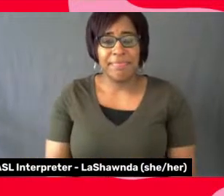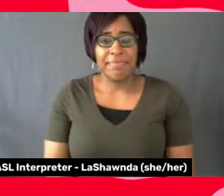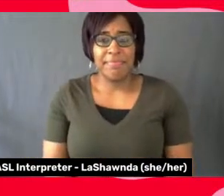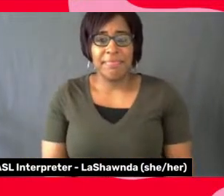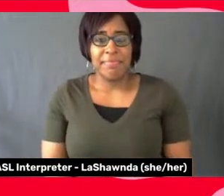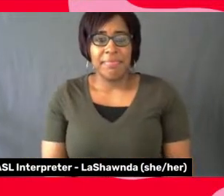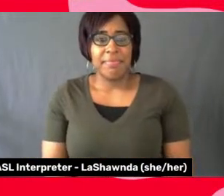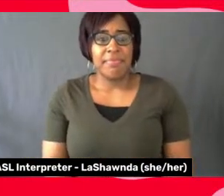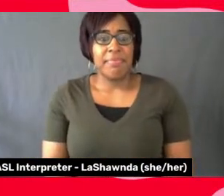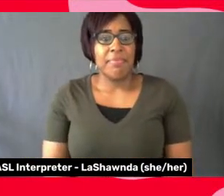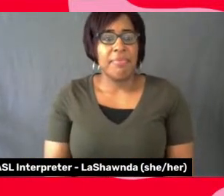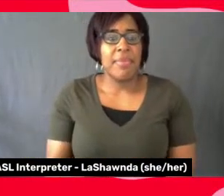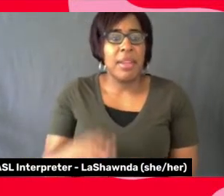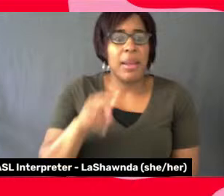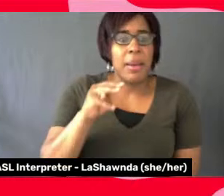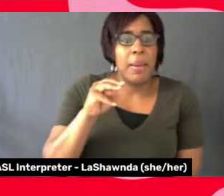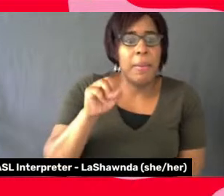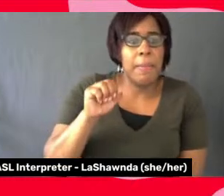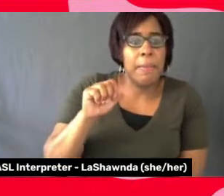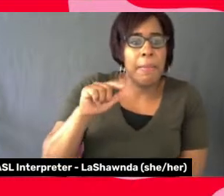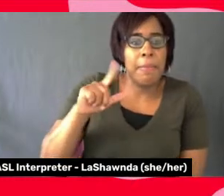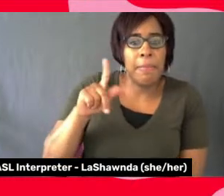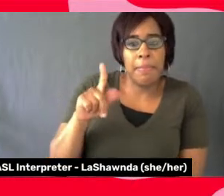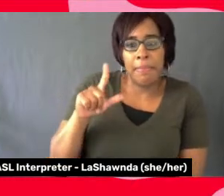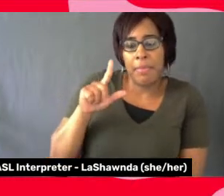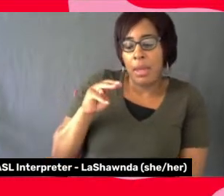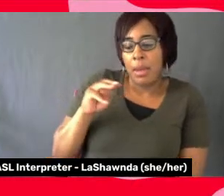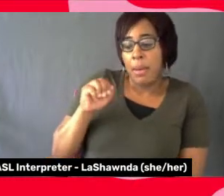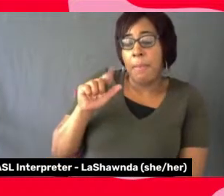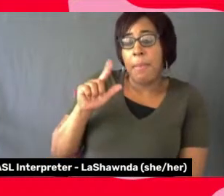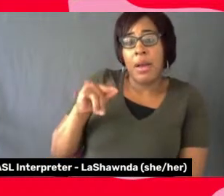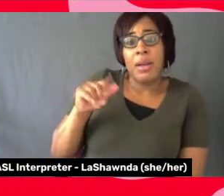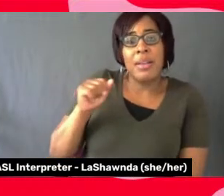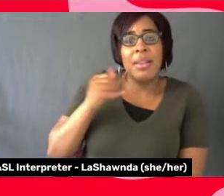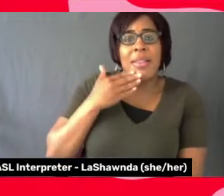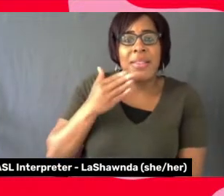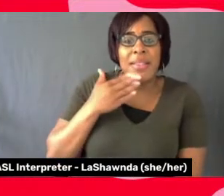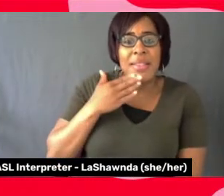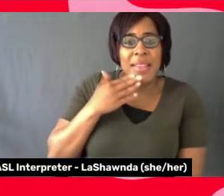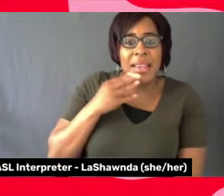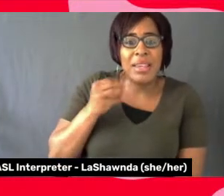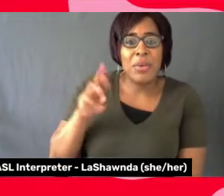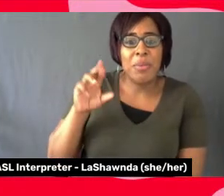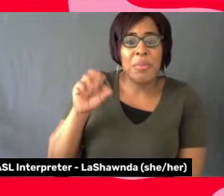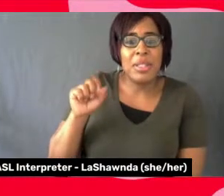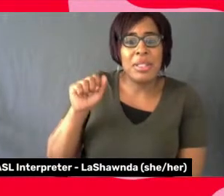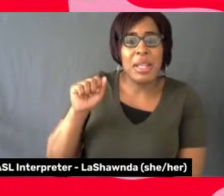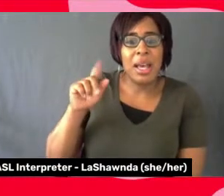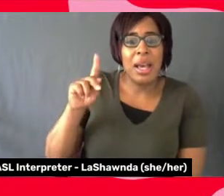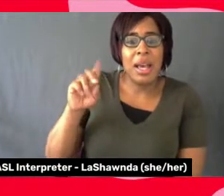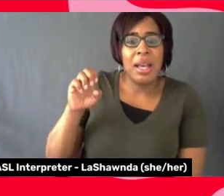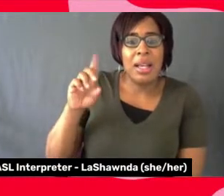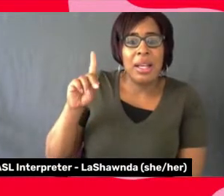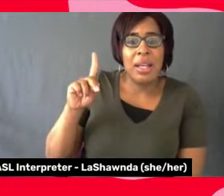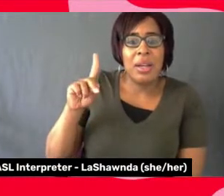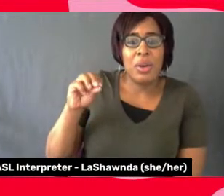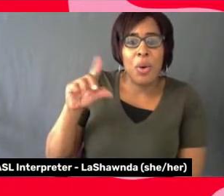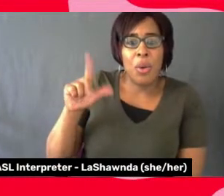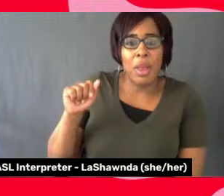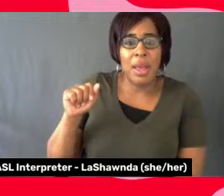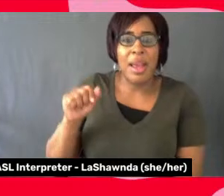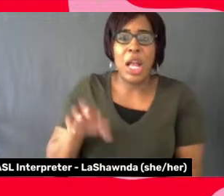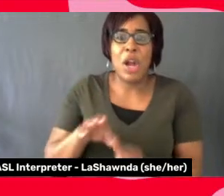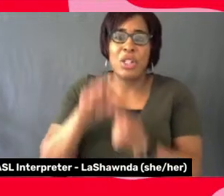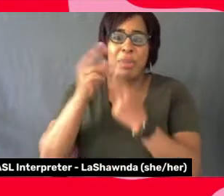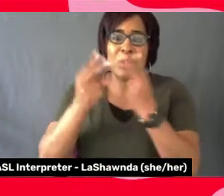Thank you, Ms. Adekola. And our special guest for tonight, Ms. Yoruba, can you introduce yourself